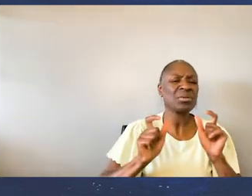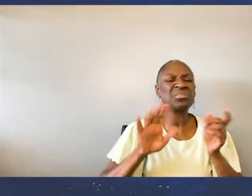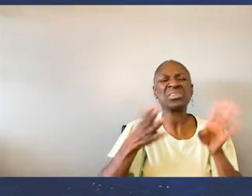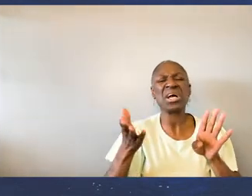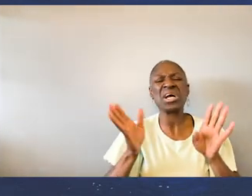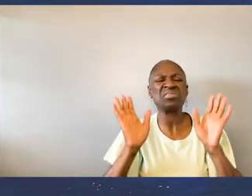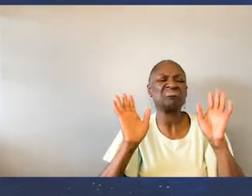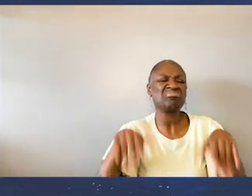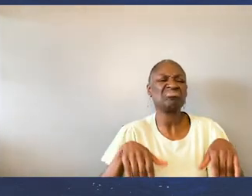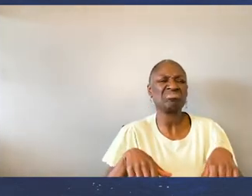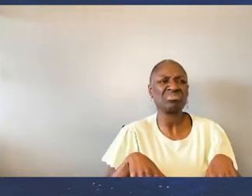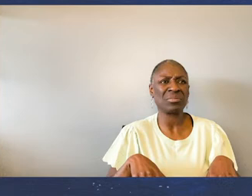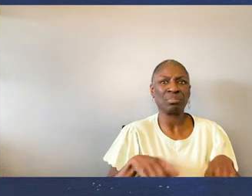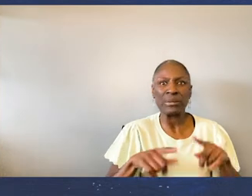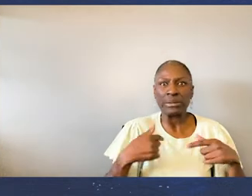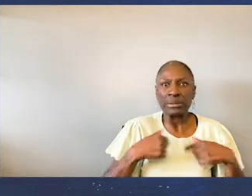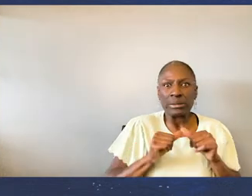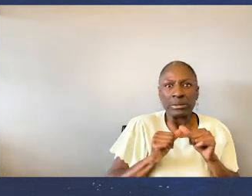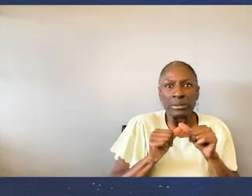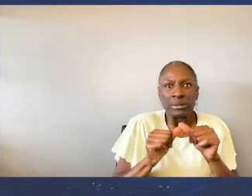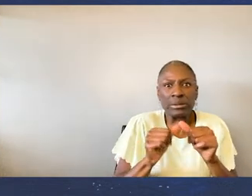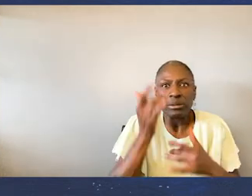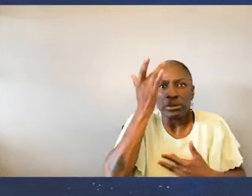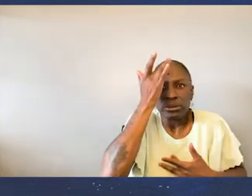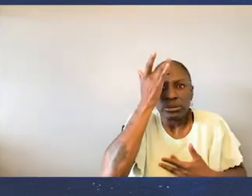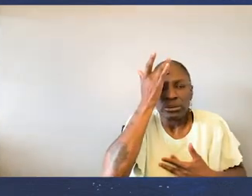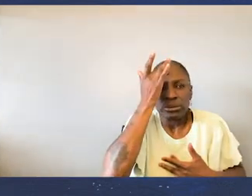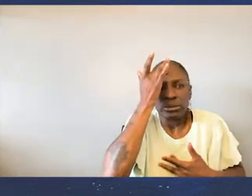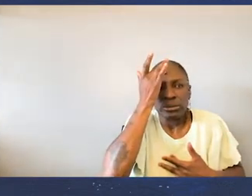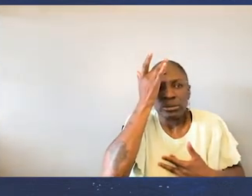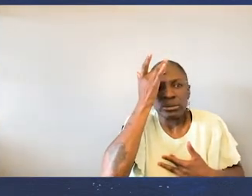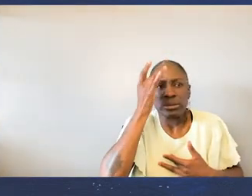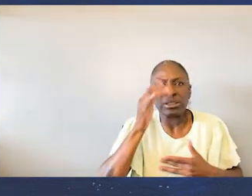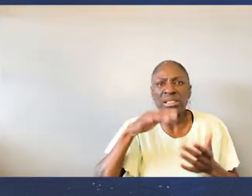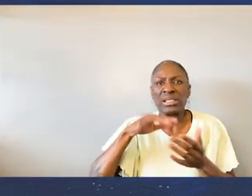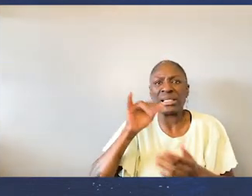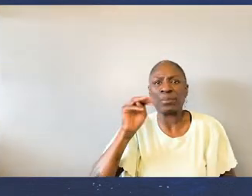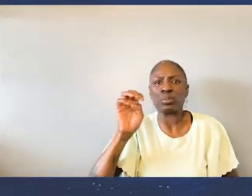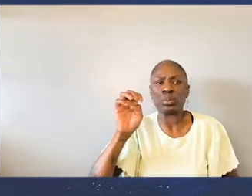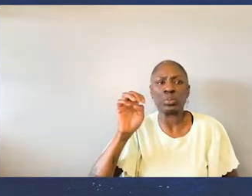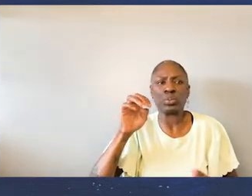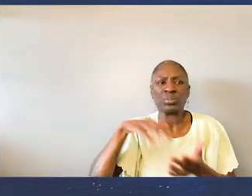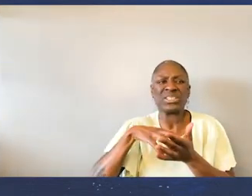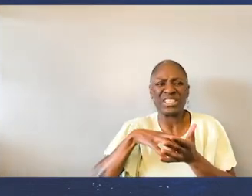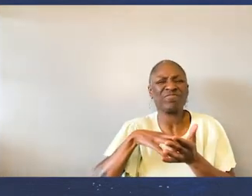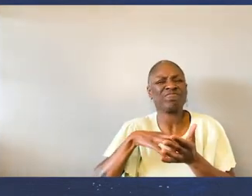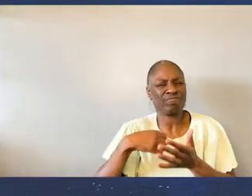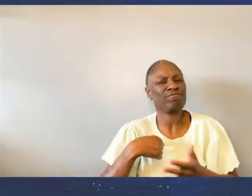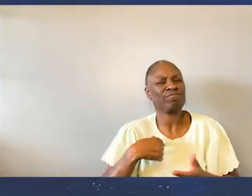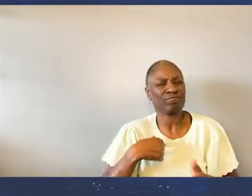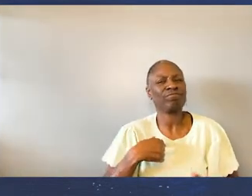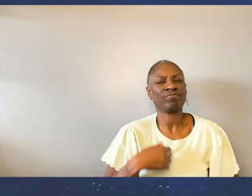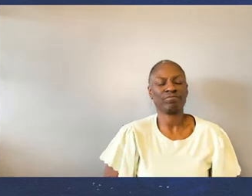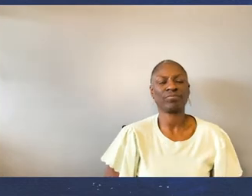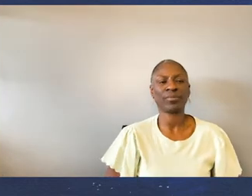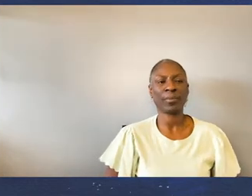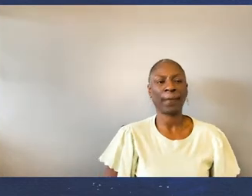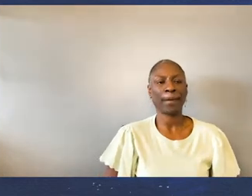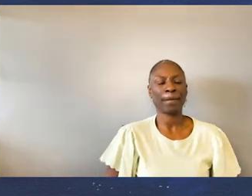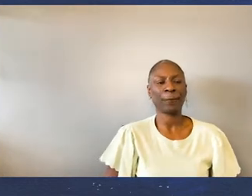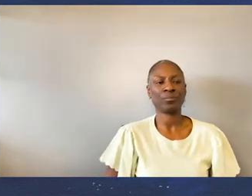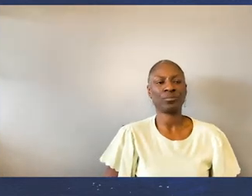worry Only the sick and elderly Will die But I am chronically ill And immunocompromised